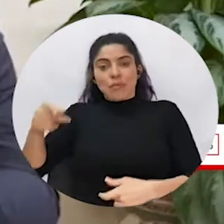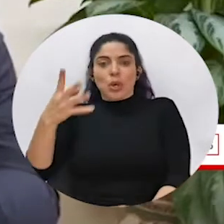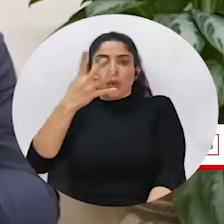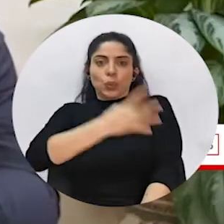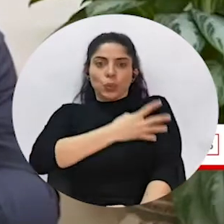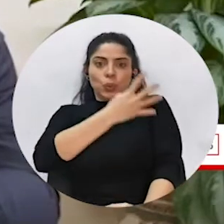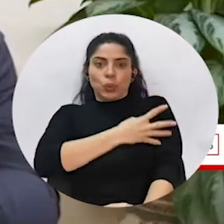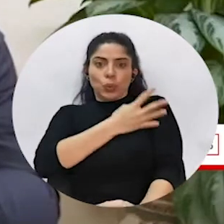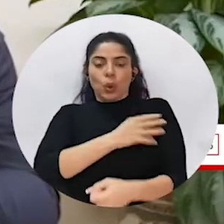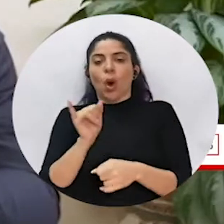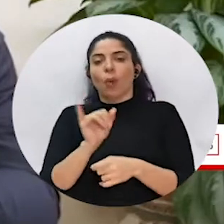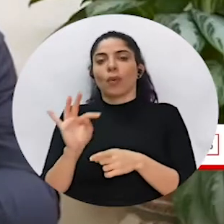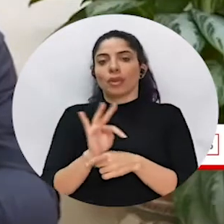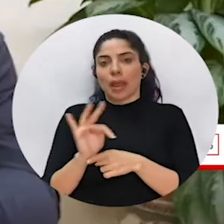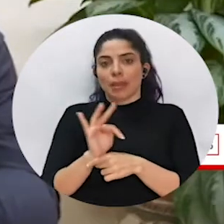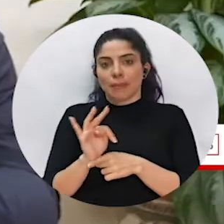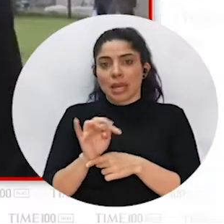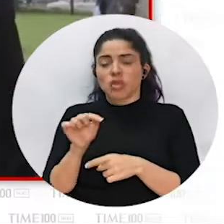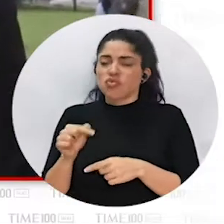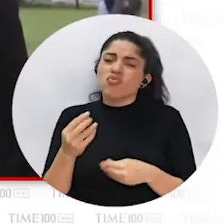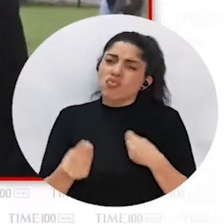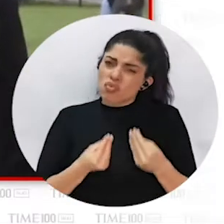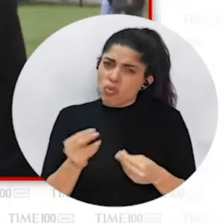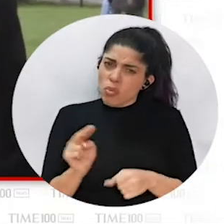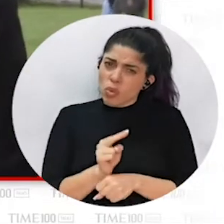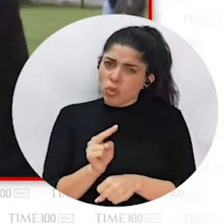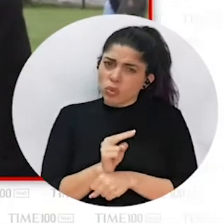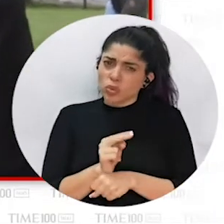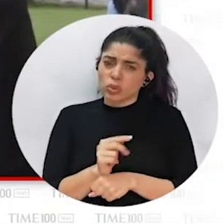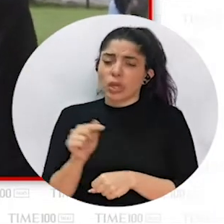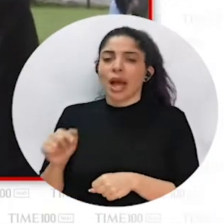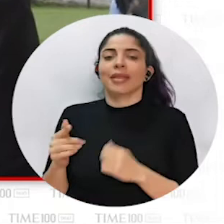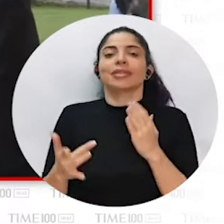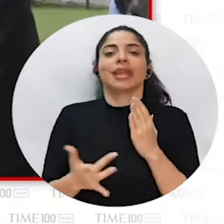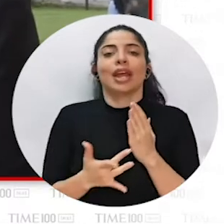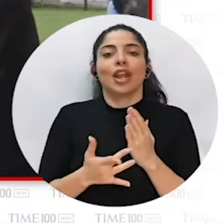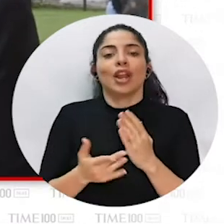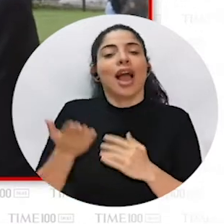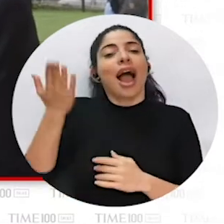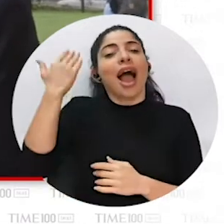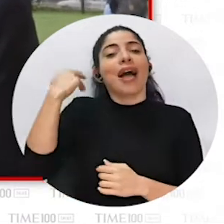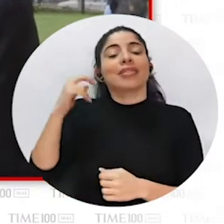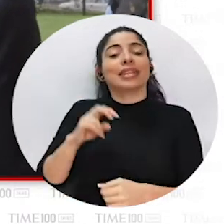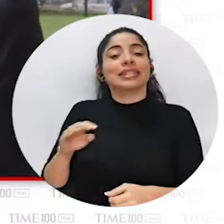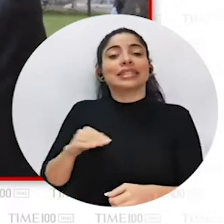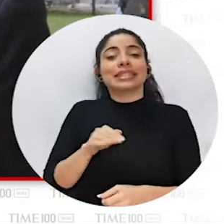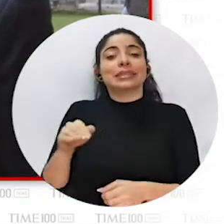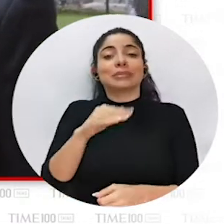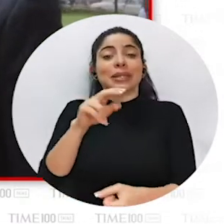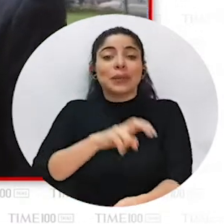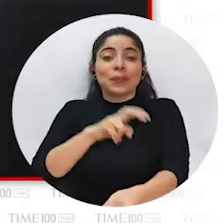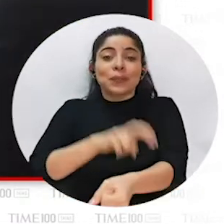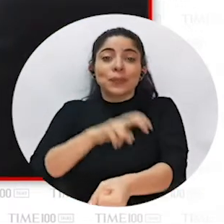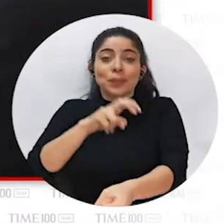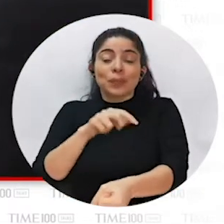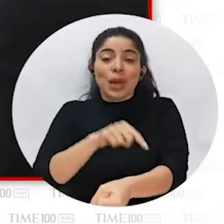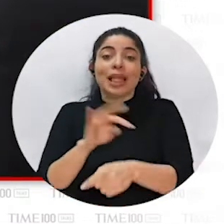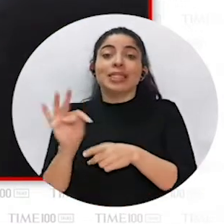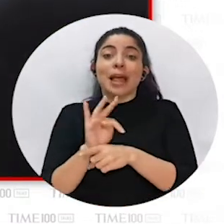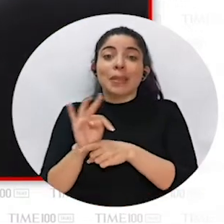need the treatment. And that we developed using technology from snake bites,